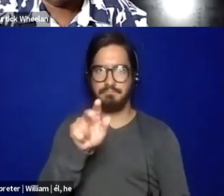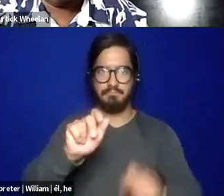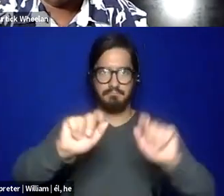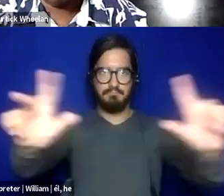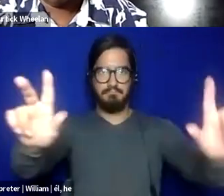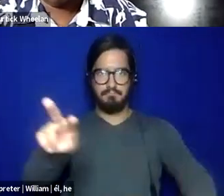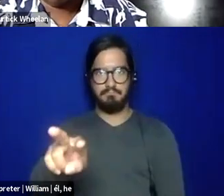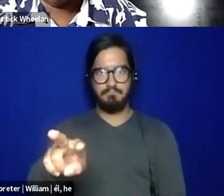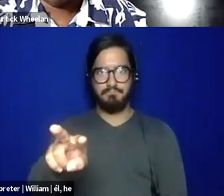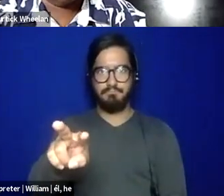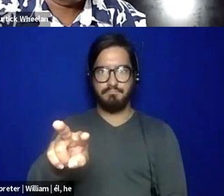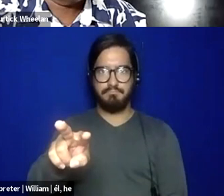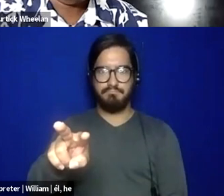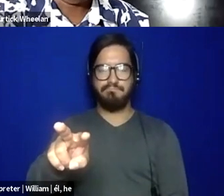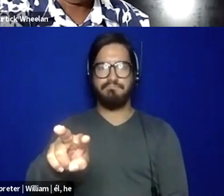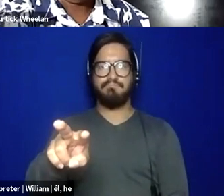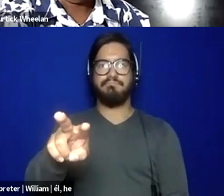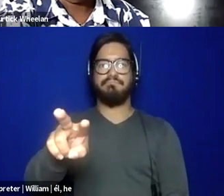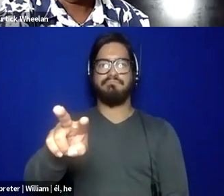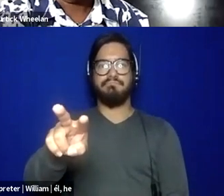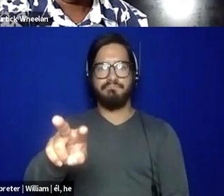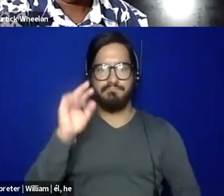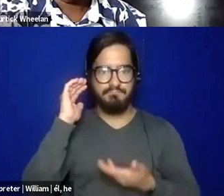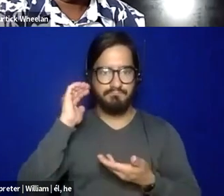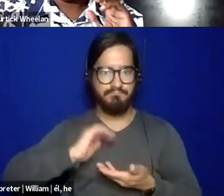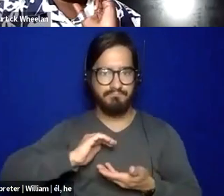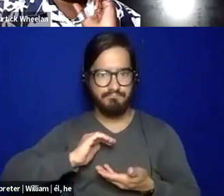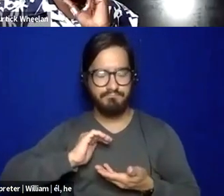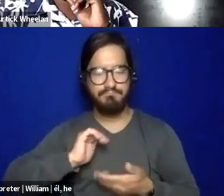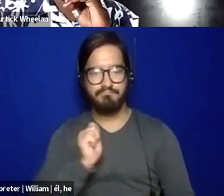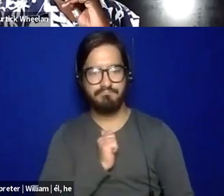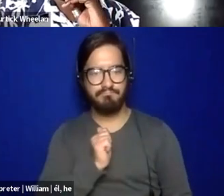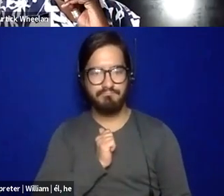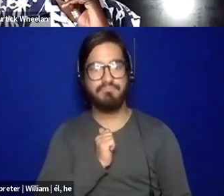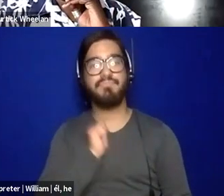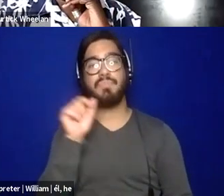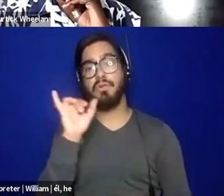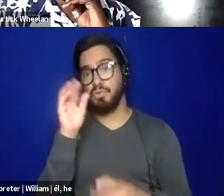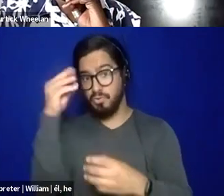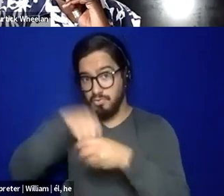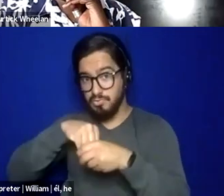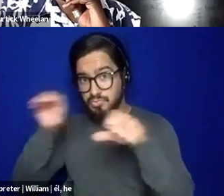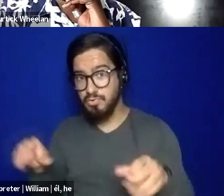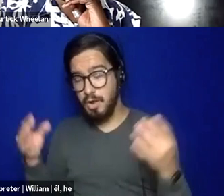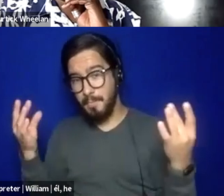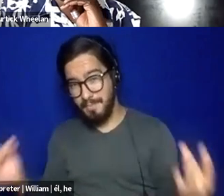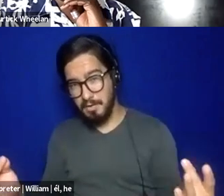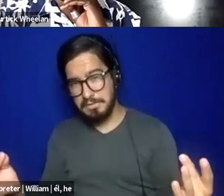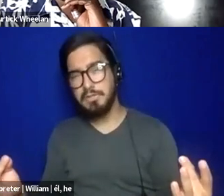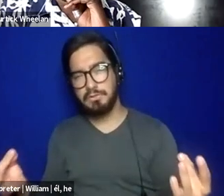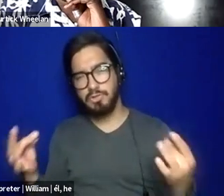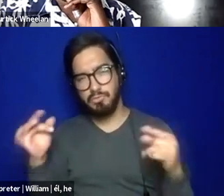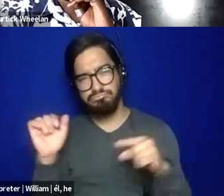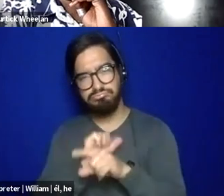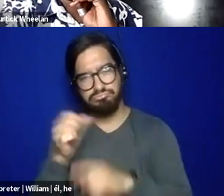and just decompressing in that way. I have incorporated meditation practice. Cause that does, because that does help. Um,